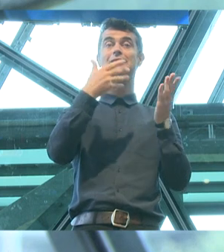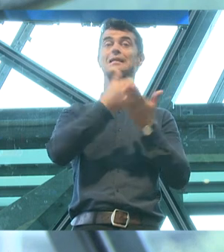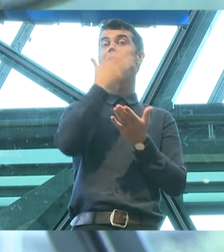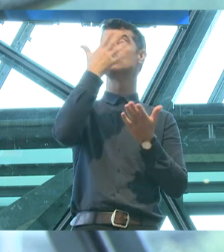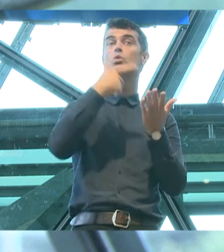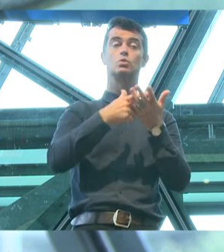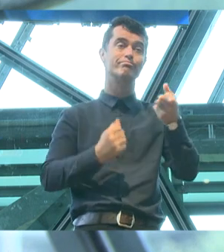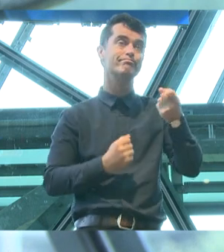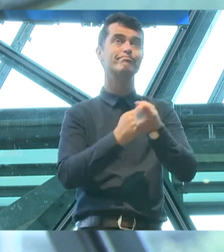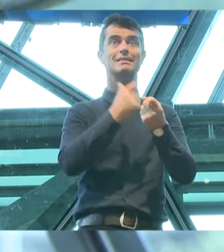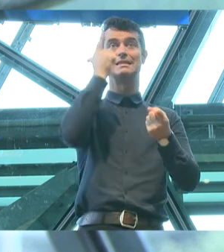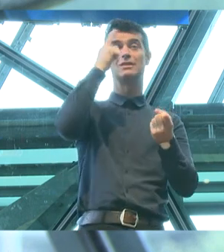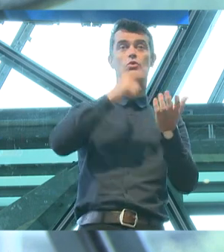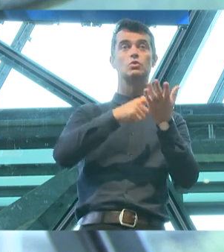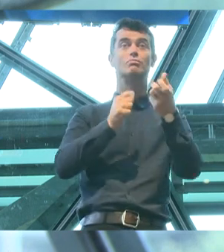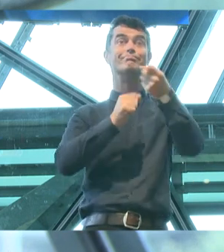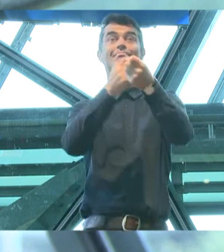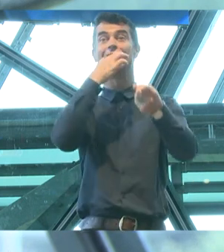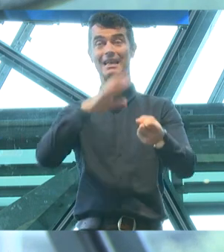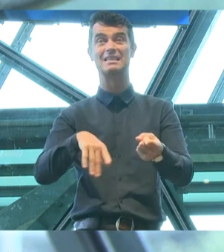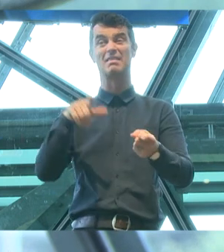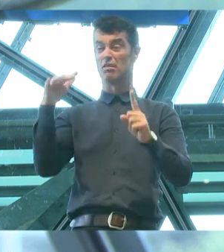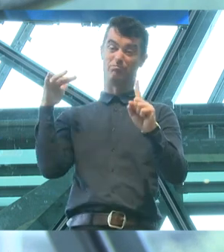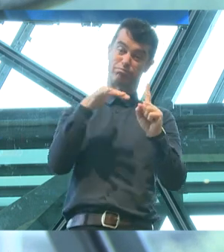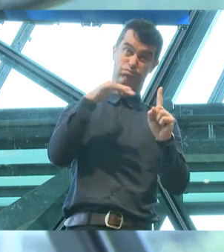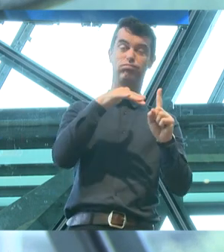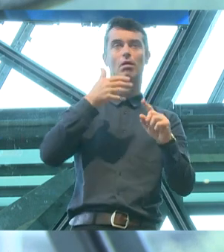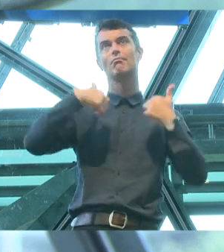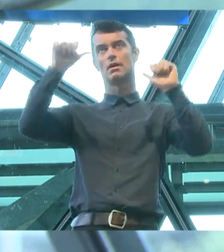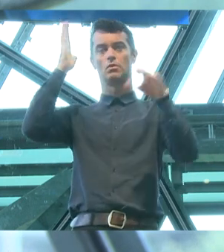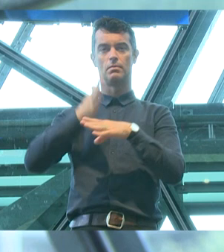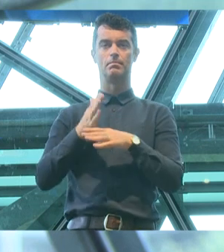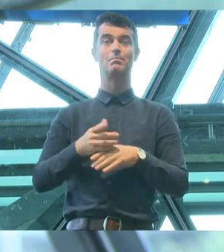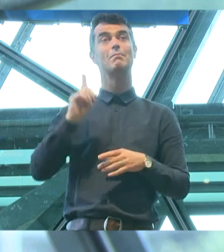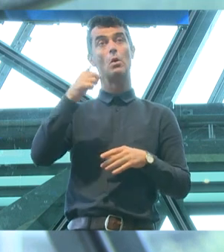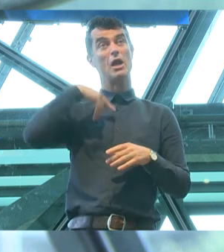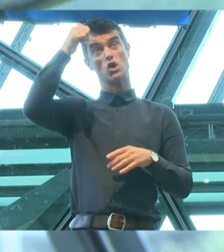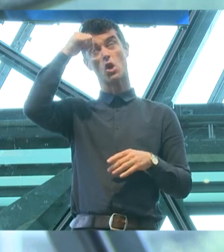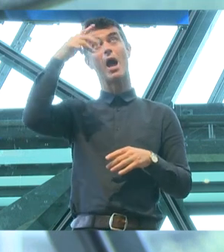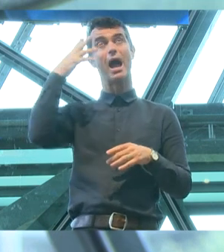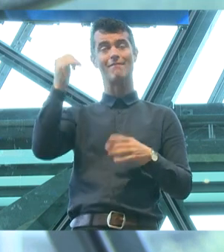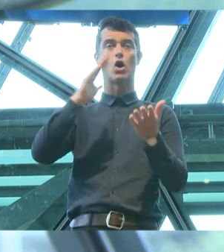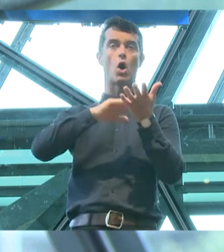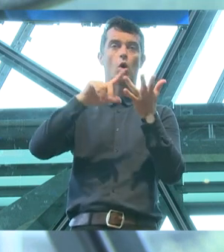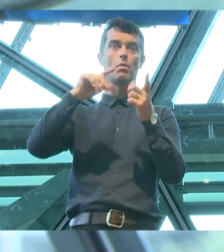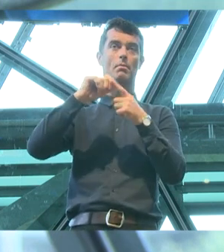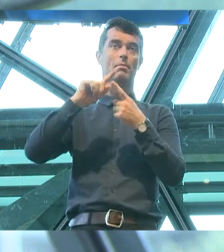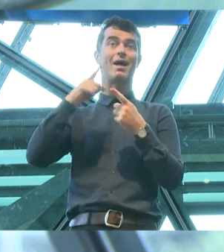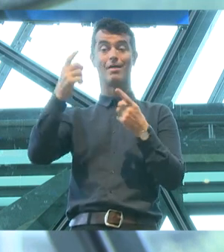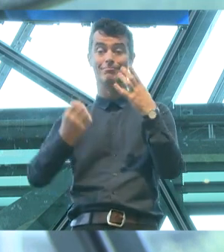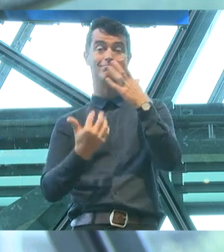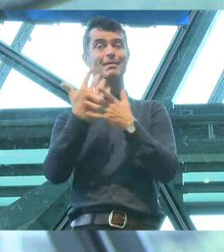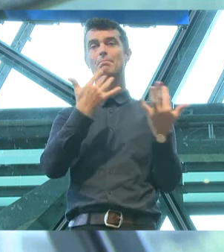attacks worked. However, we know that there's hope and it manifests in many ways.